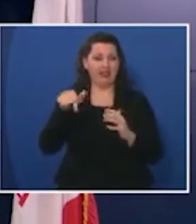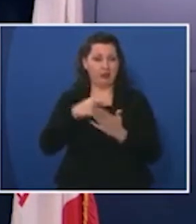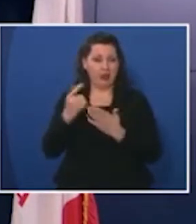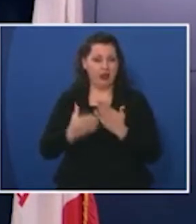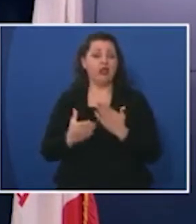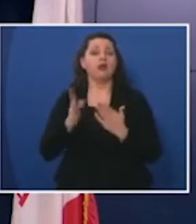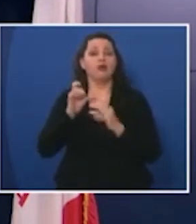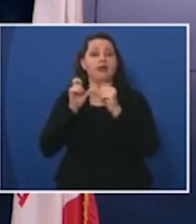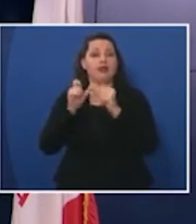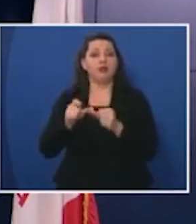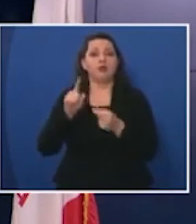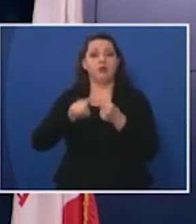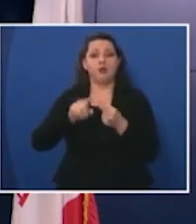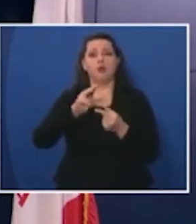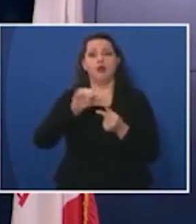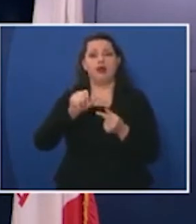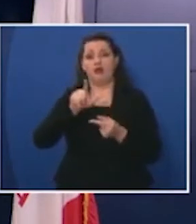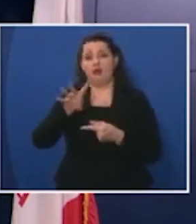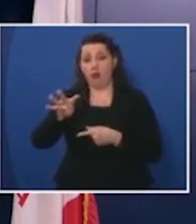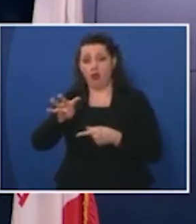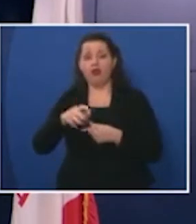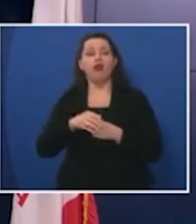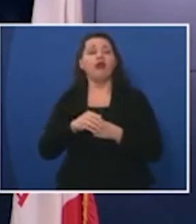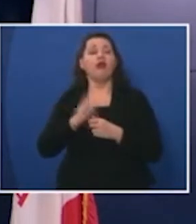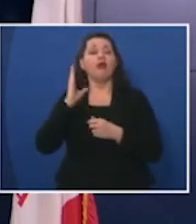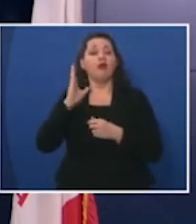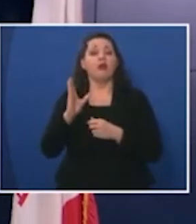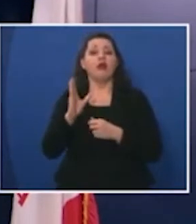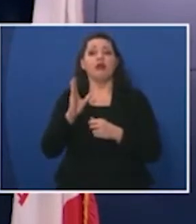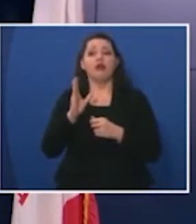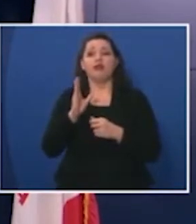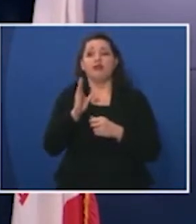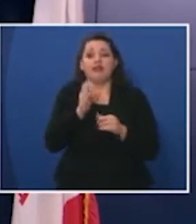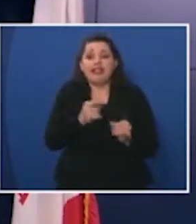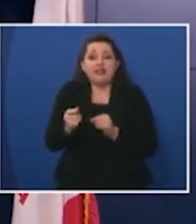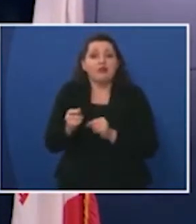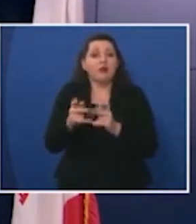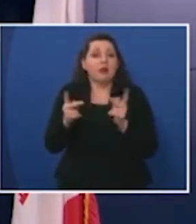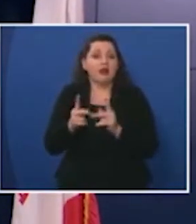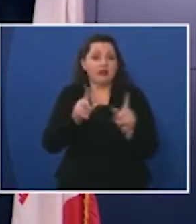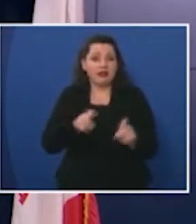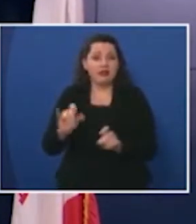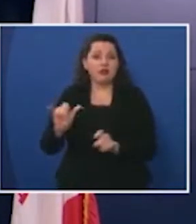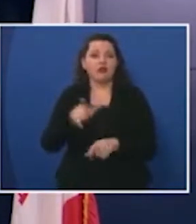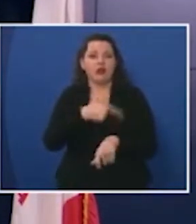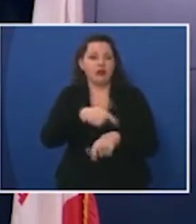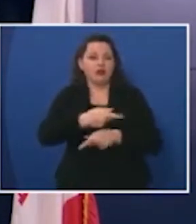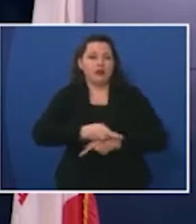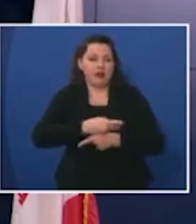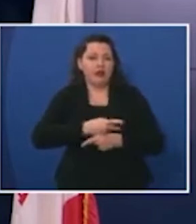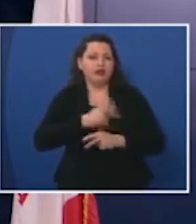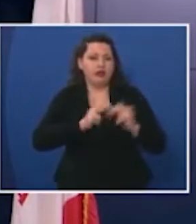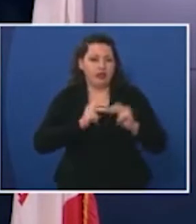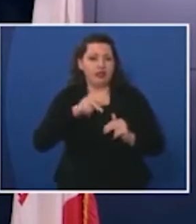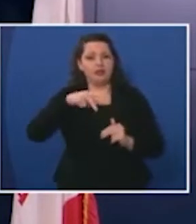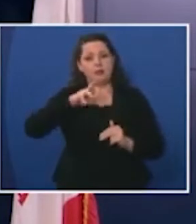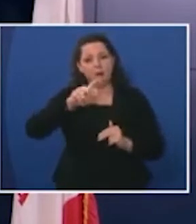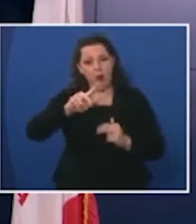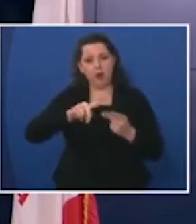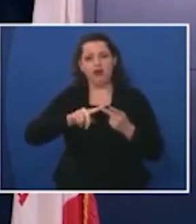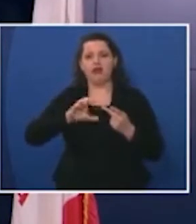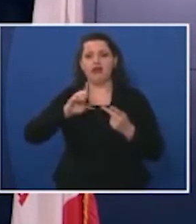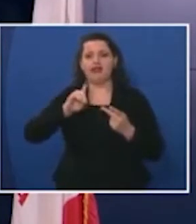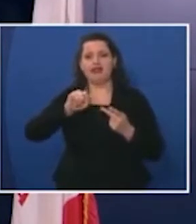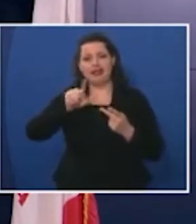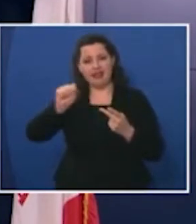that through the 24th we're doing uh individual uh sites testing as well with our long-term care facilities in Polk County Dallas County